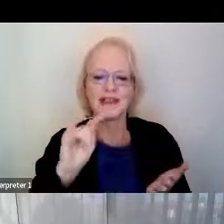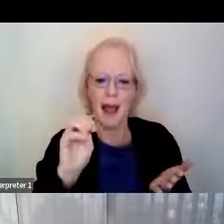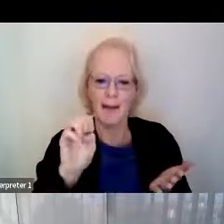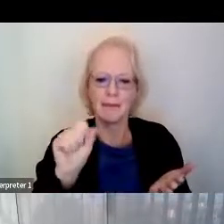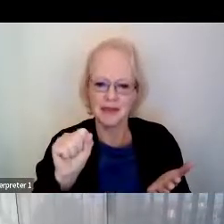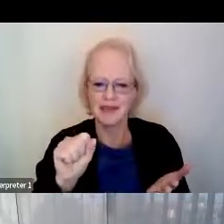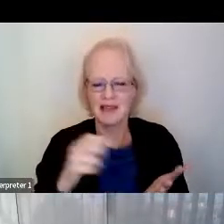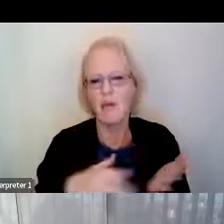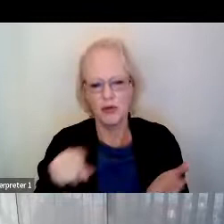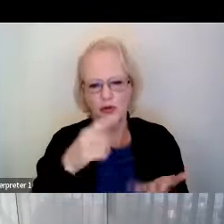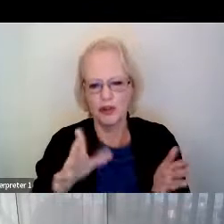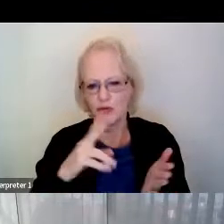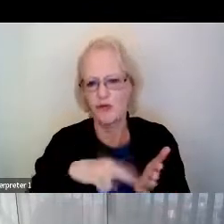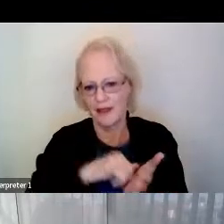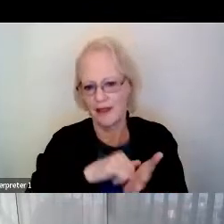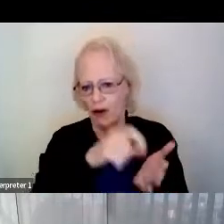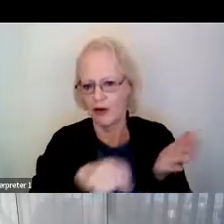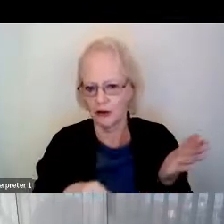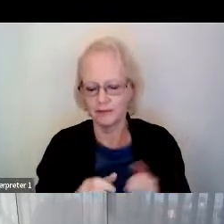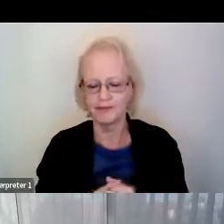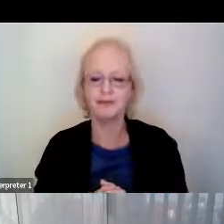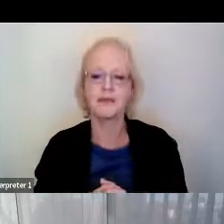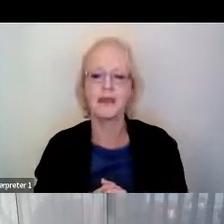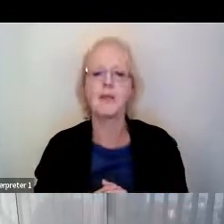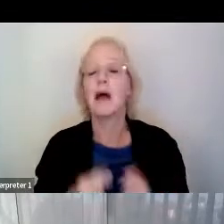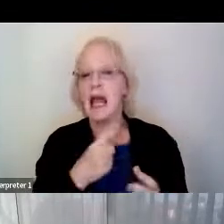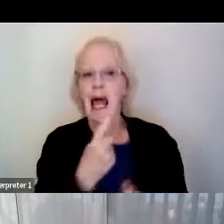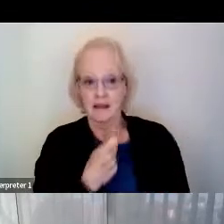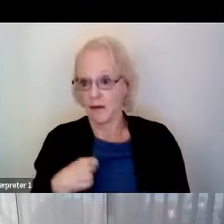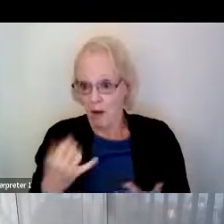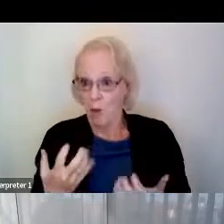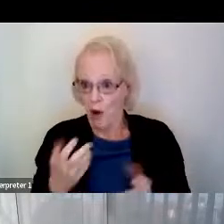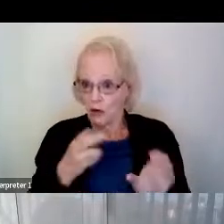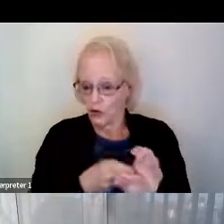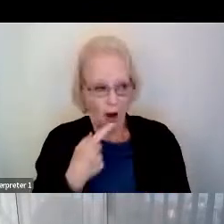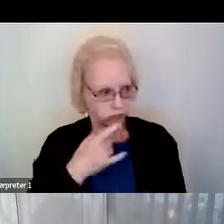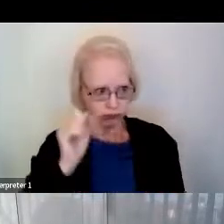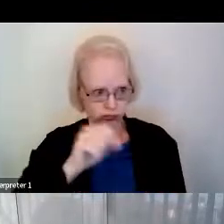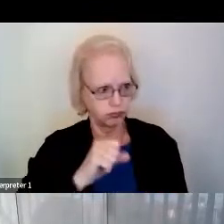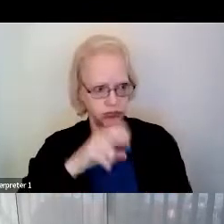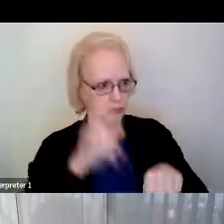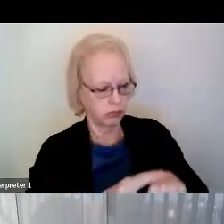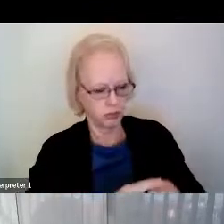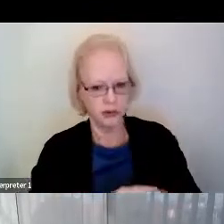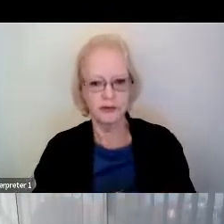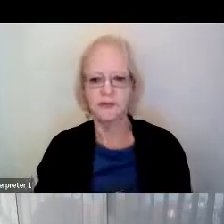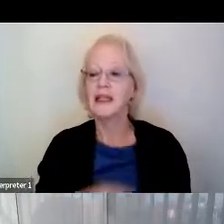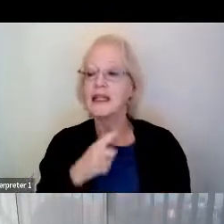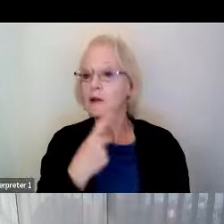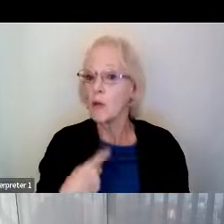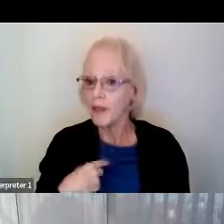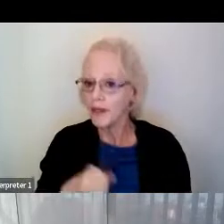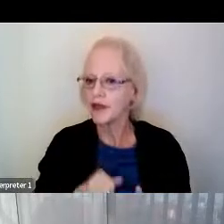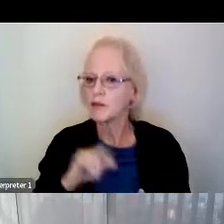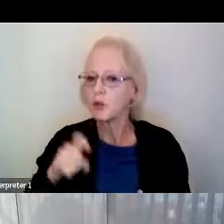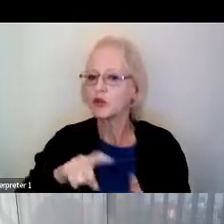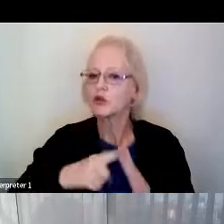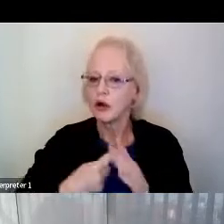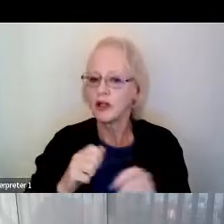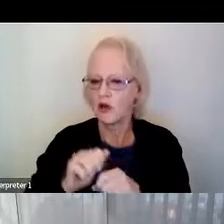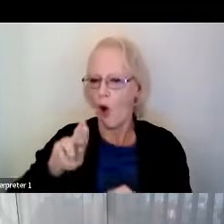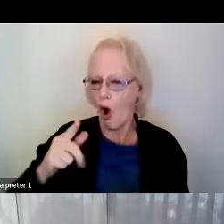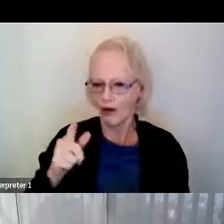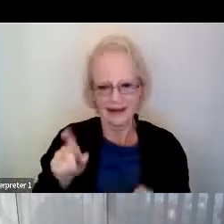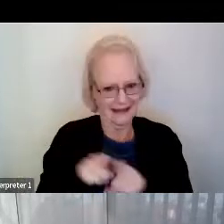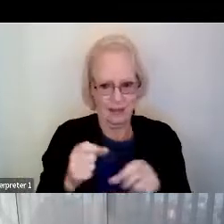He asked me if I was interested in participating and I replied, of course. He said it was supposed to start in August of that very year. And